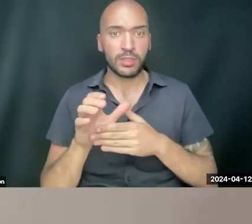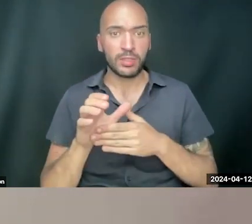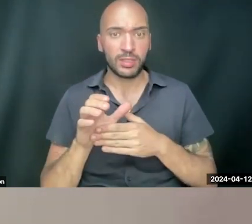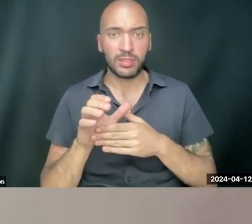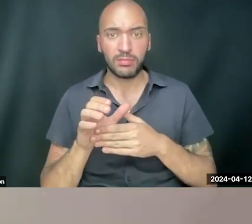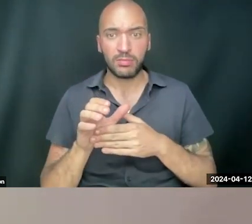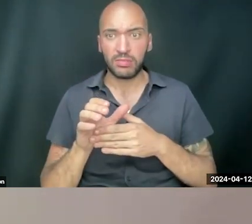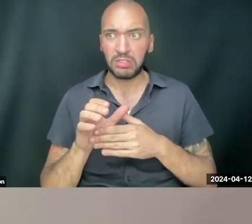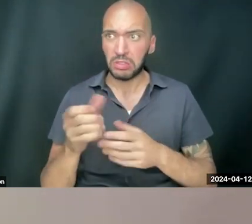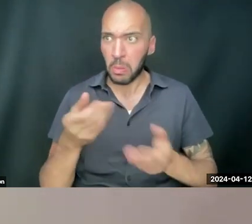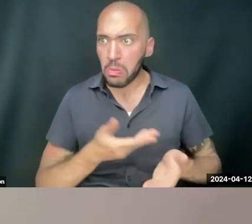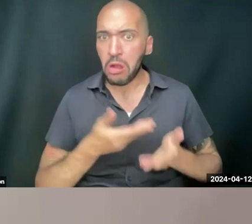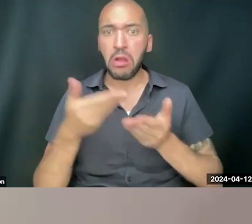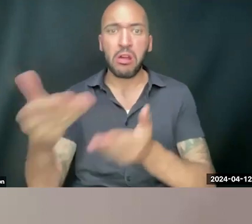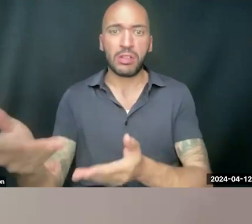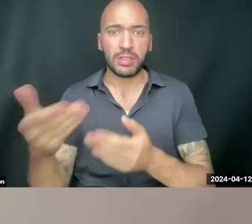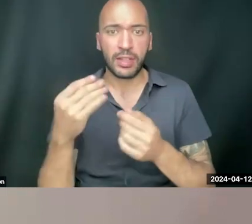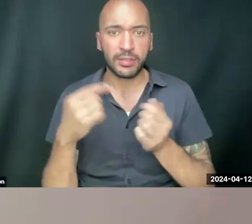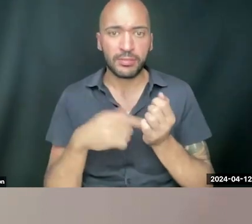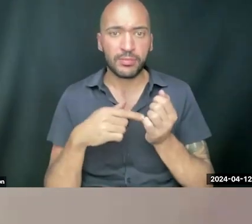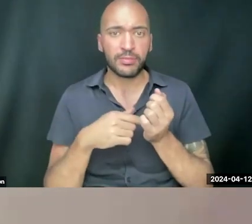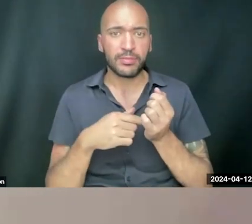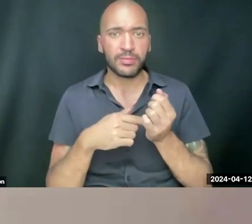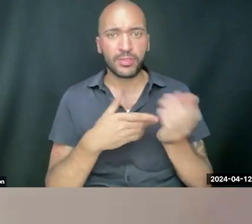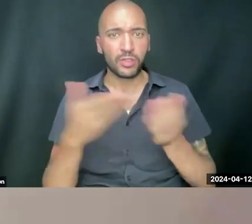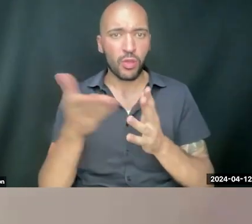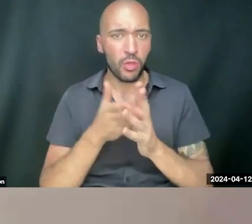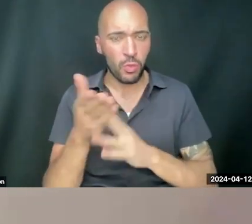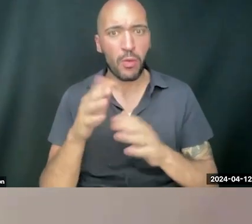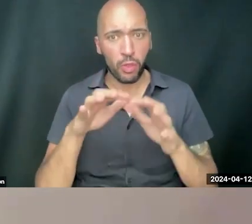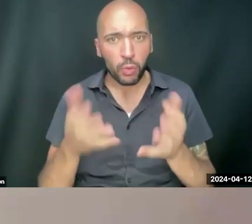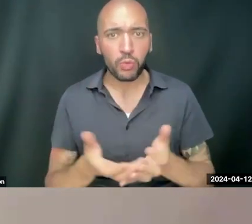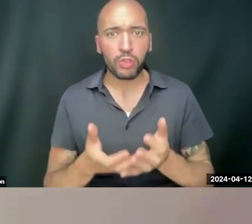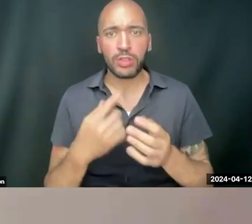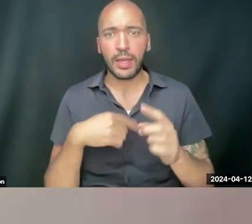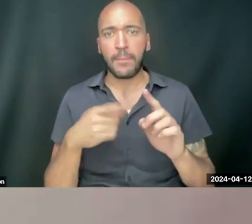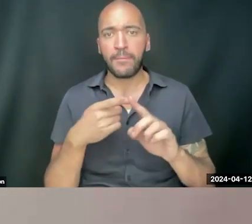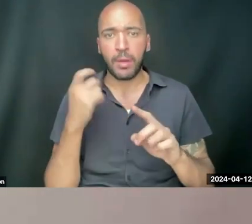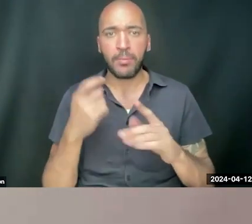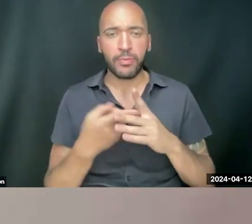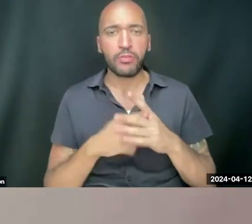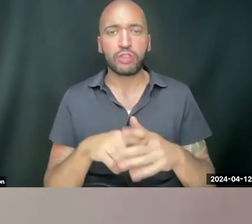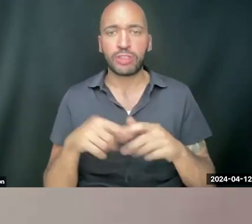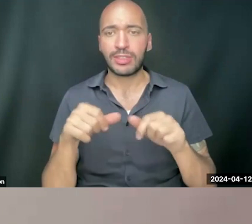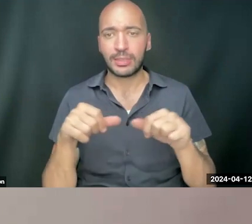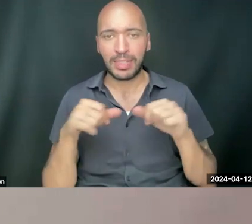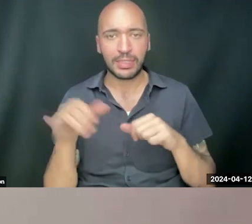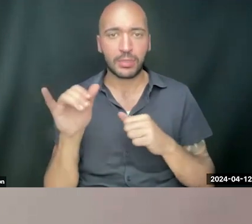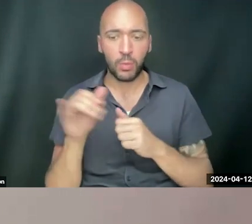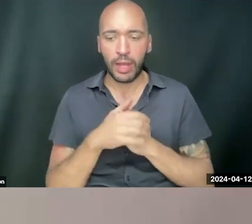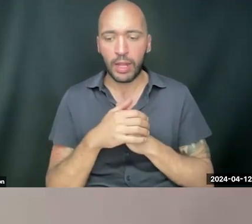shuttled throughout the world come from original places as well.